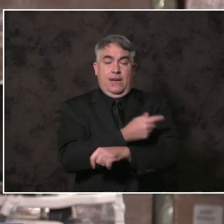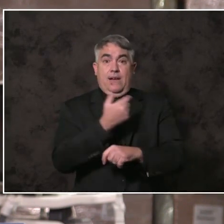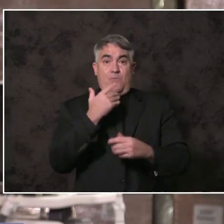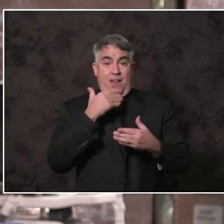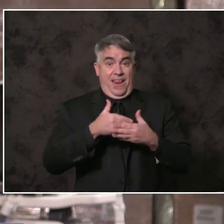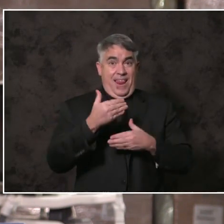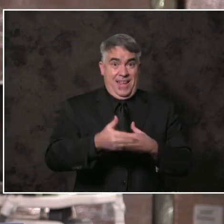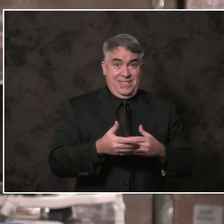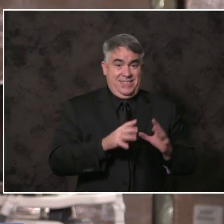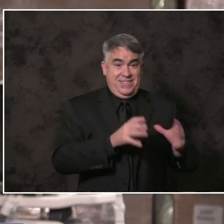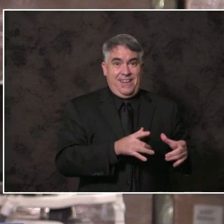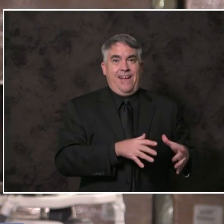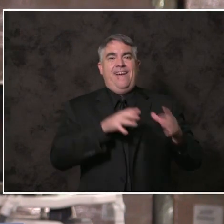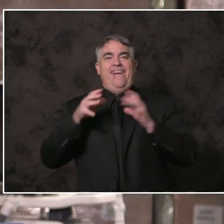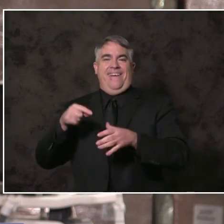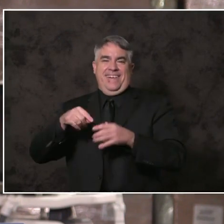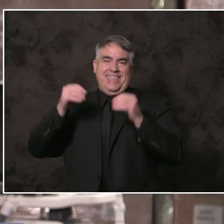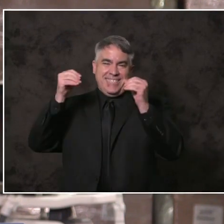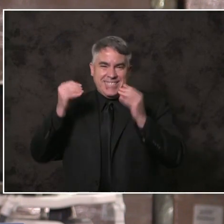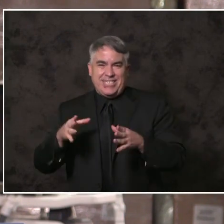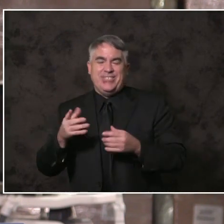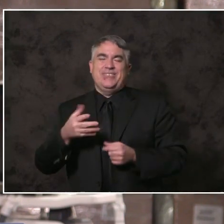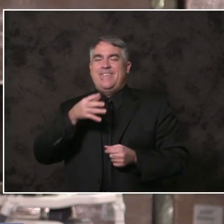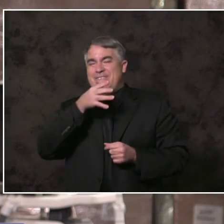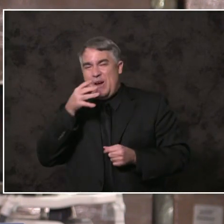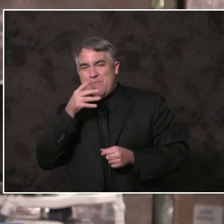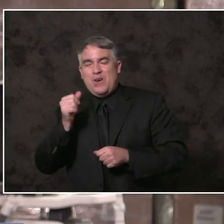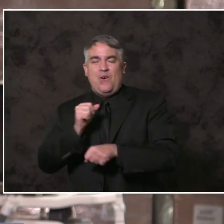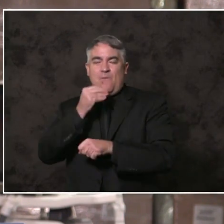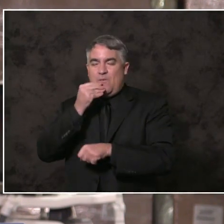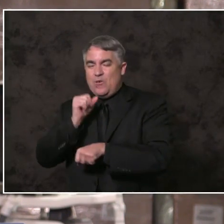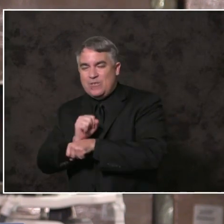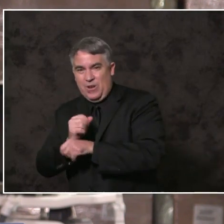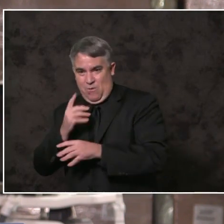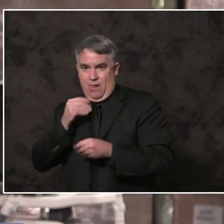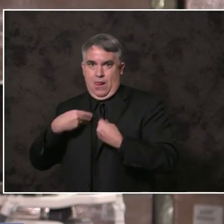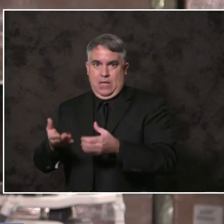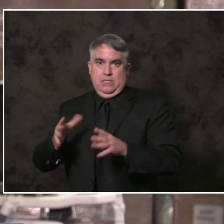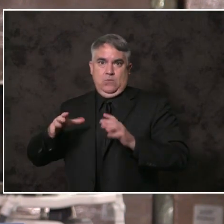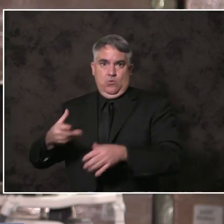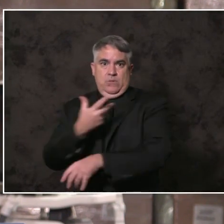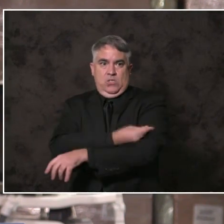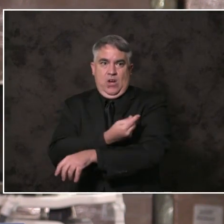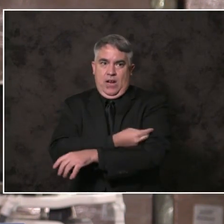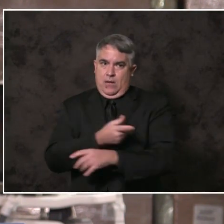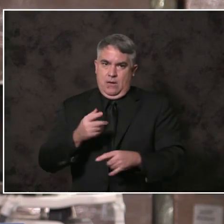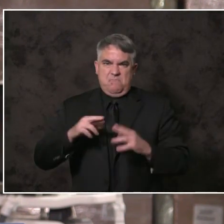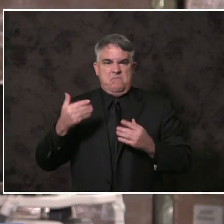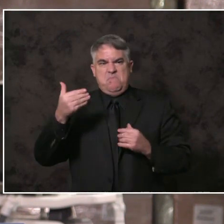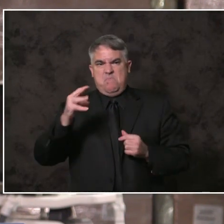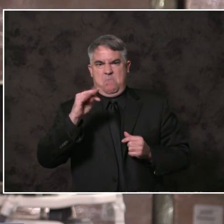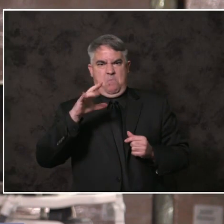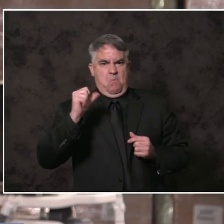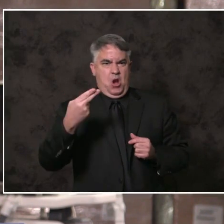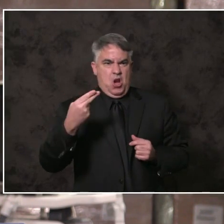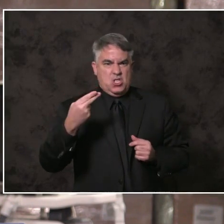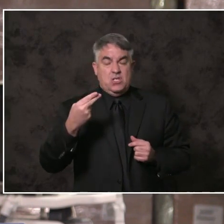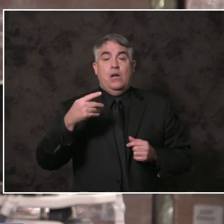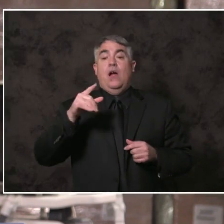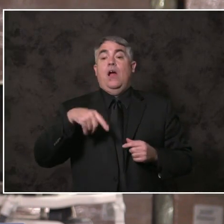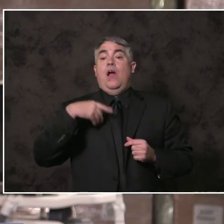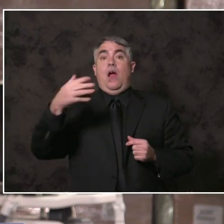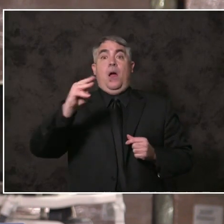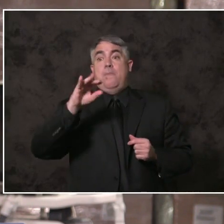yes, law enforcement. And we stand ready to go March 15th to be able to offer